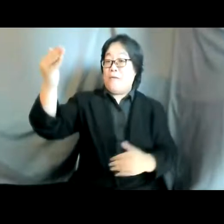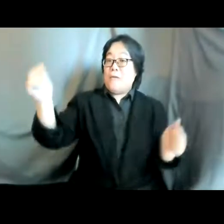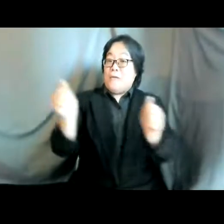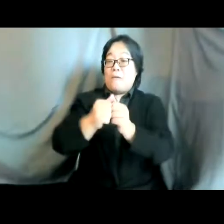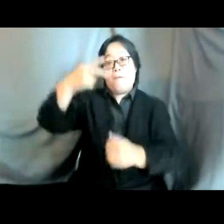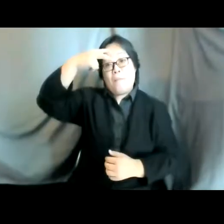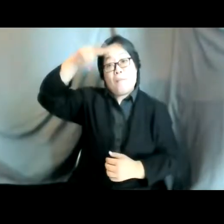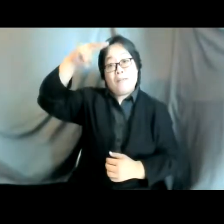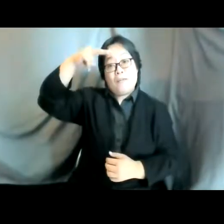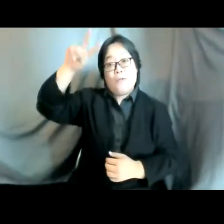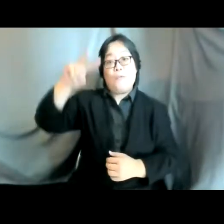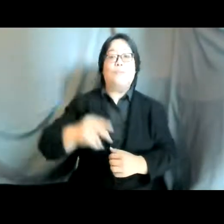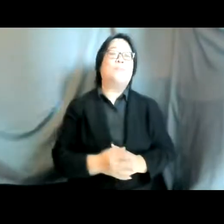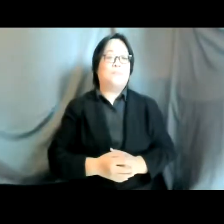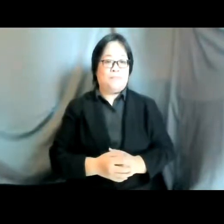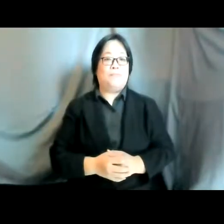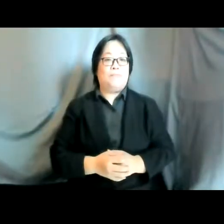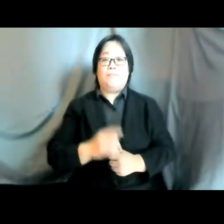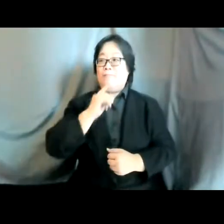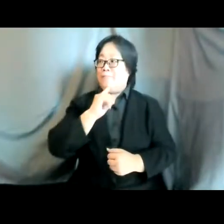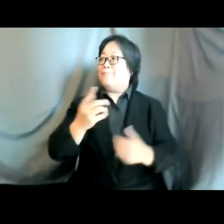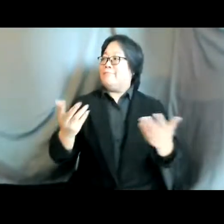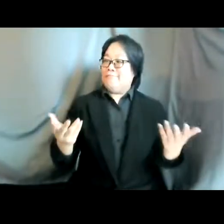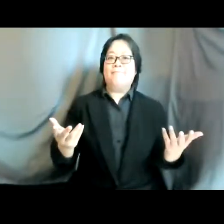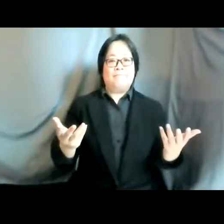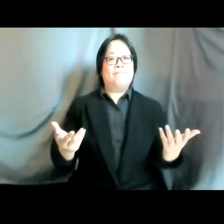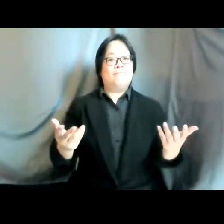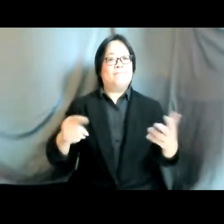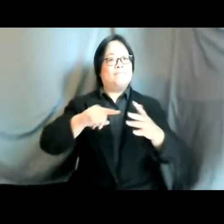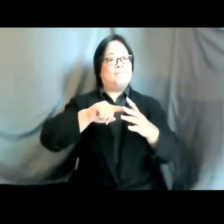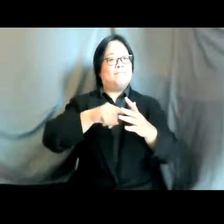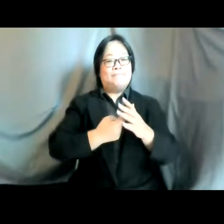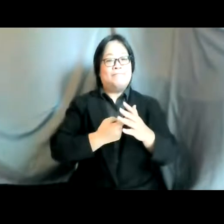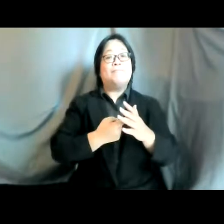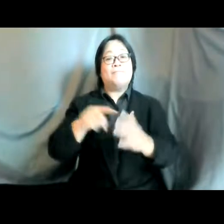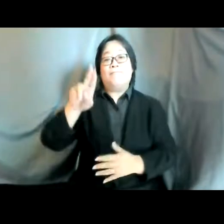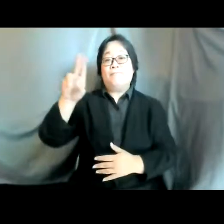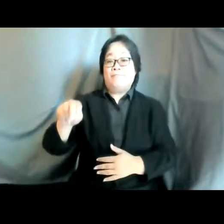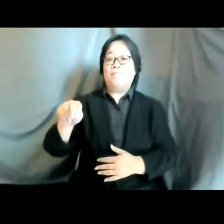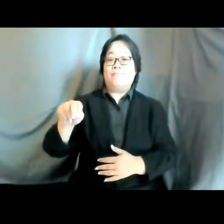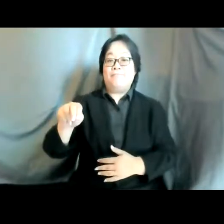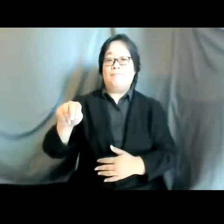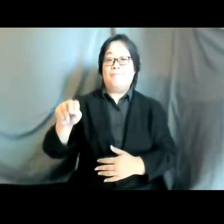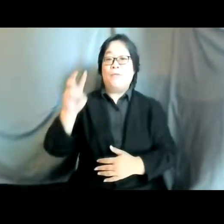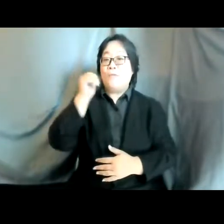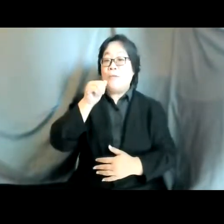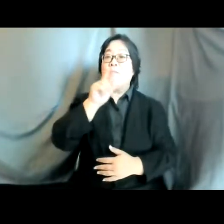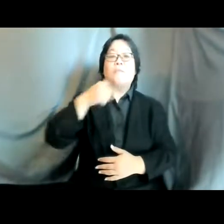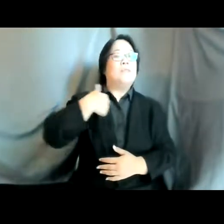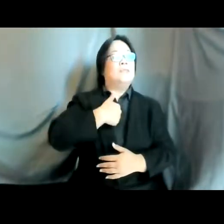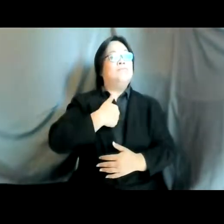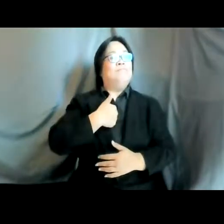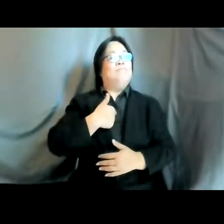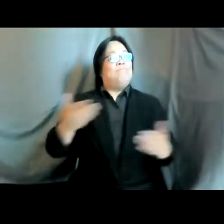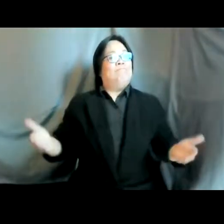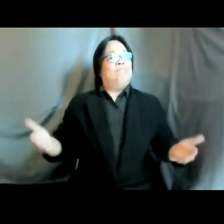uh an event which uh is convened by un women we were very encouraged by the success